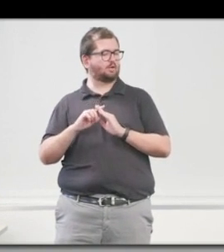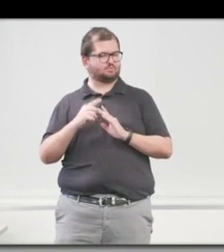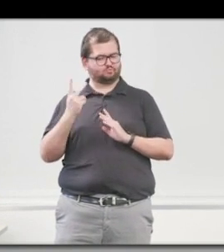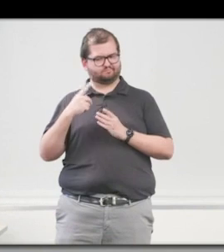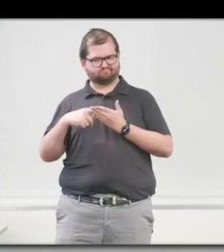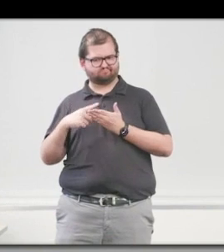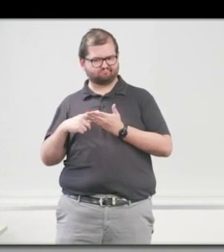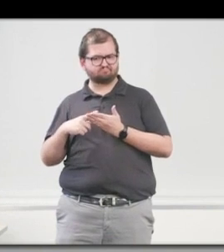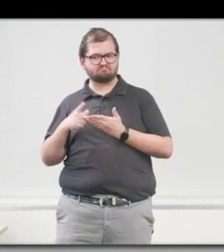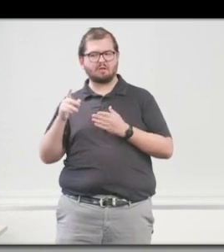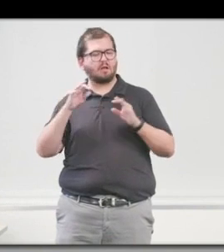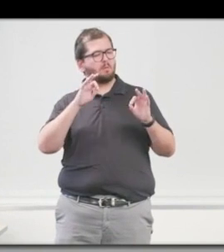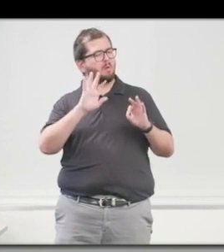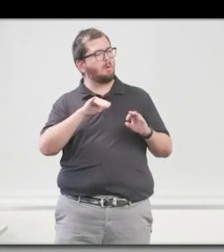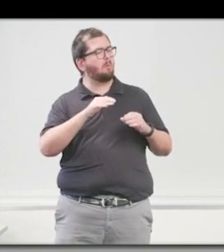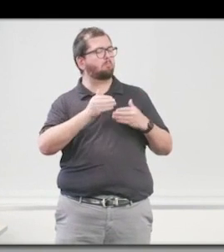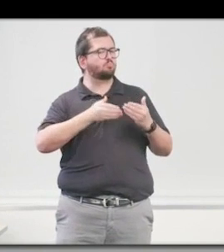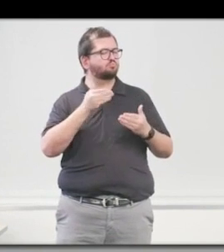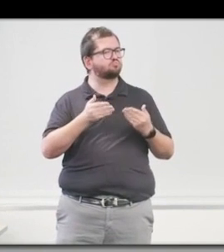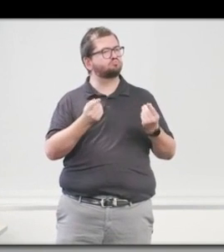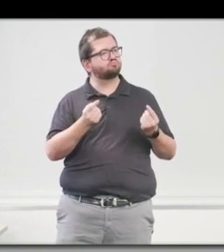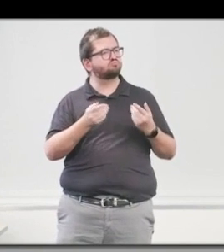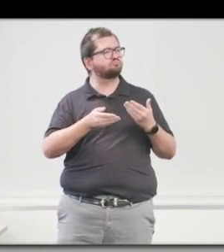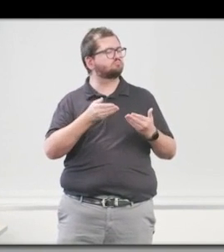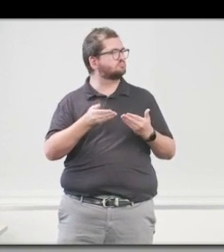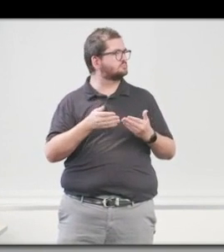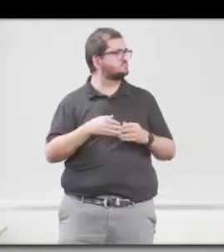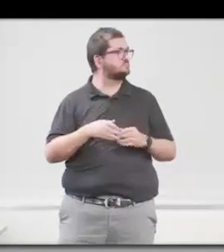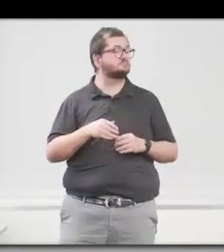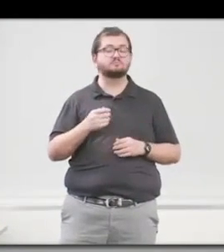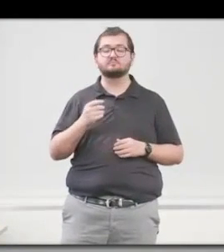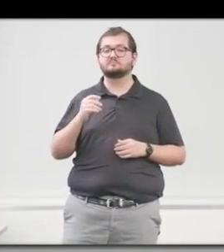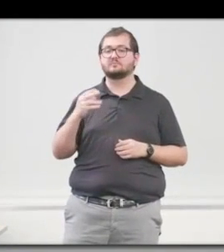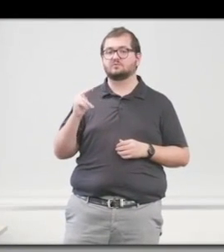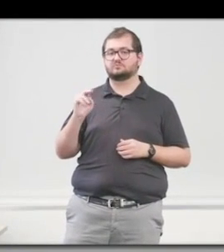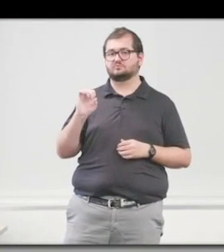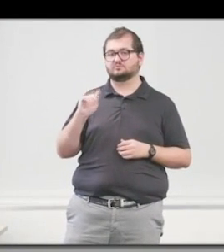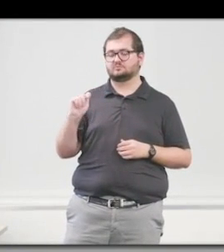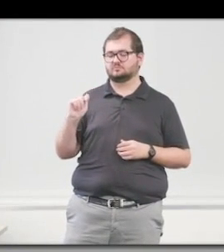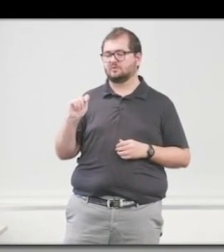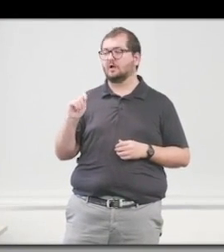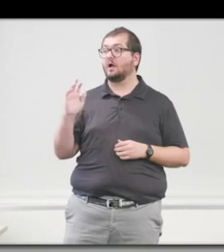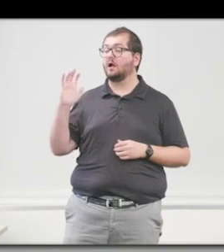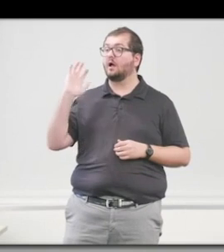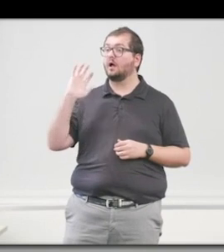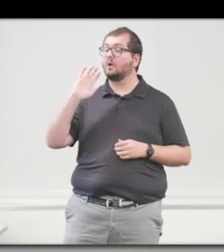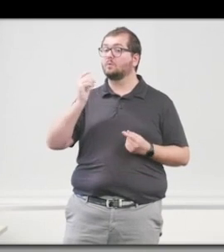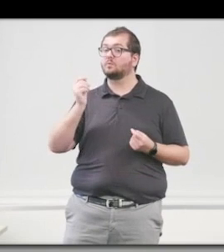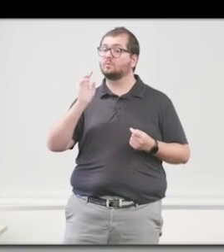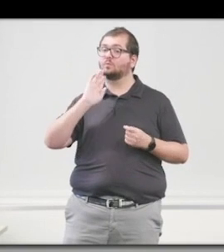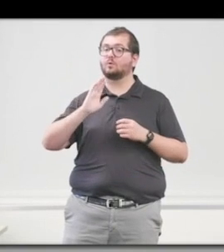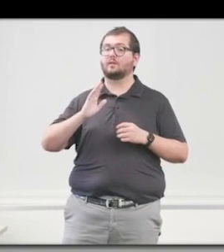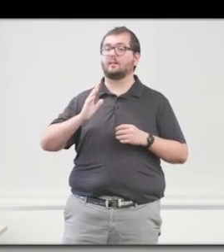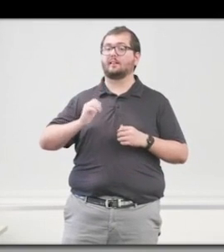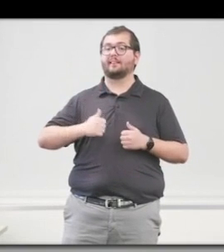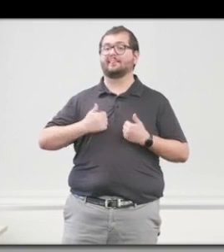process that you used to use with window shades. In the old days, everybody would open their living room windows by